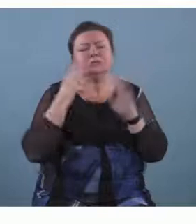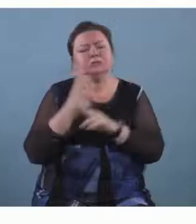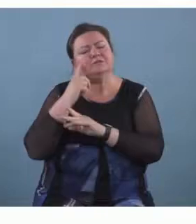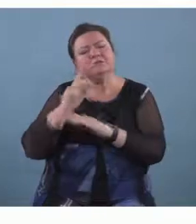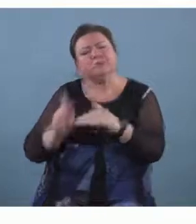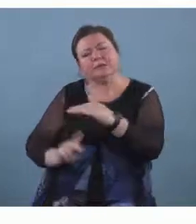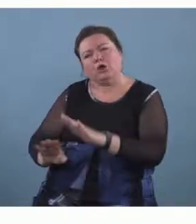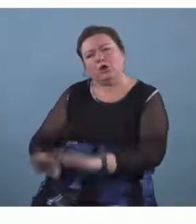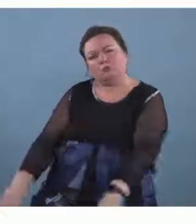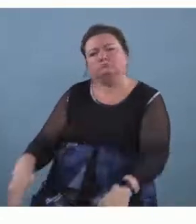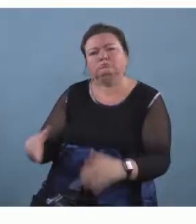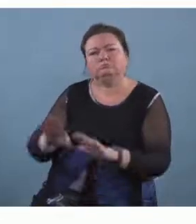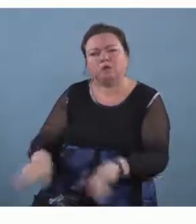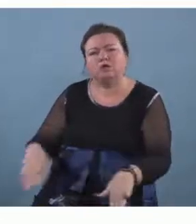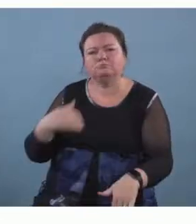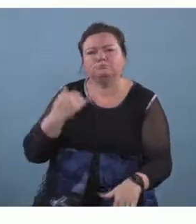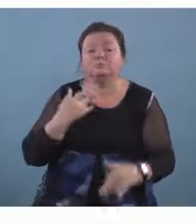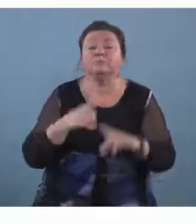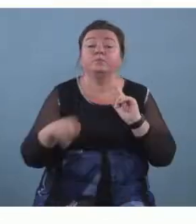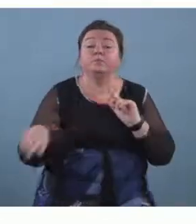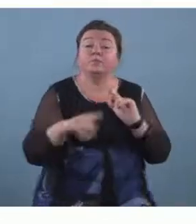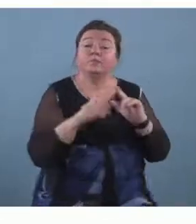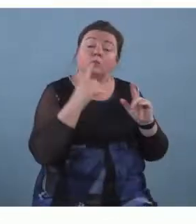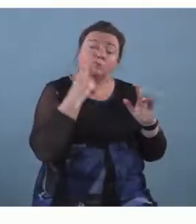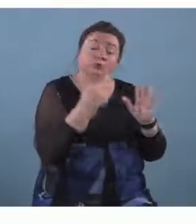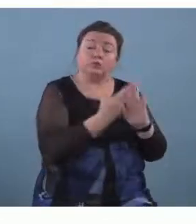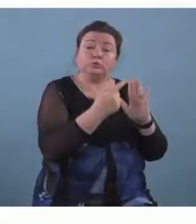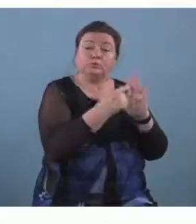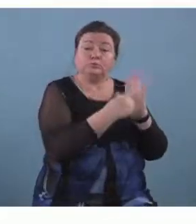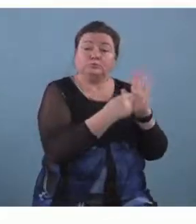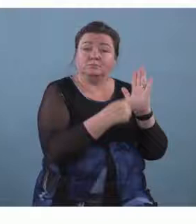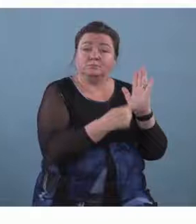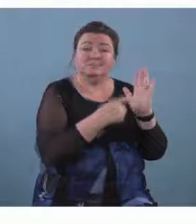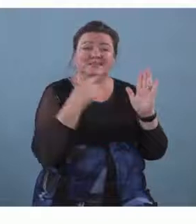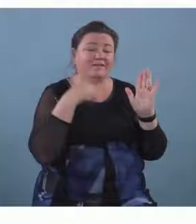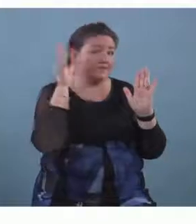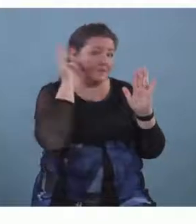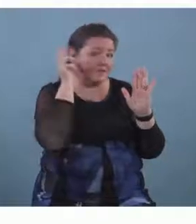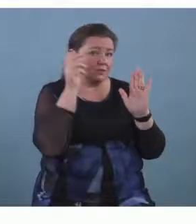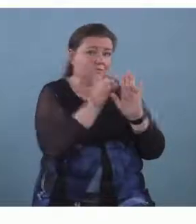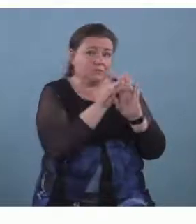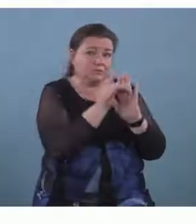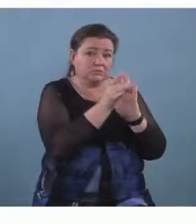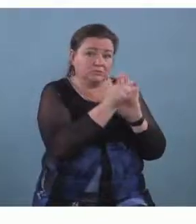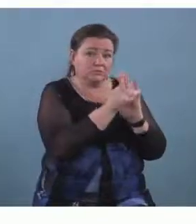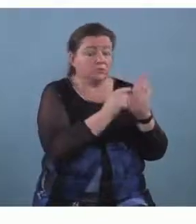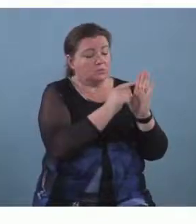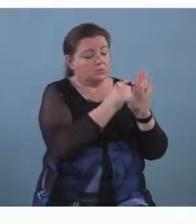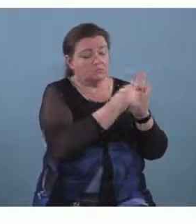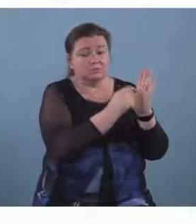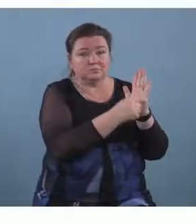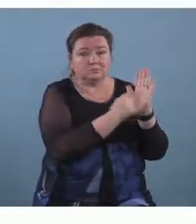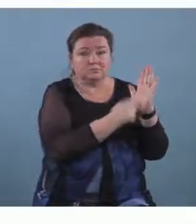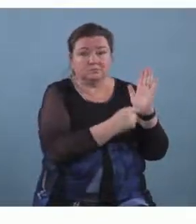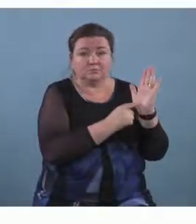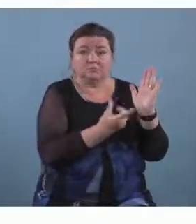and um basically what you have is microphones um symbols on the boxes and what you would